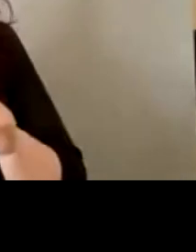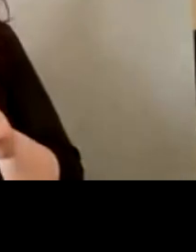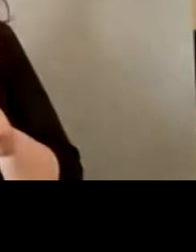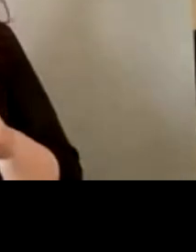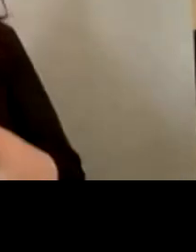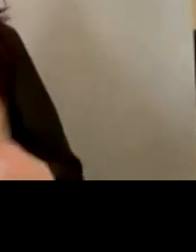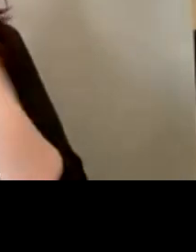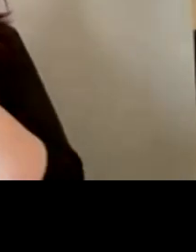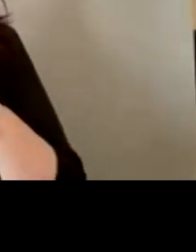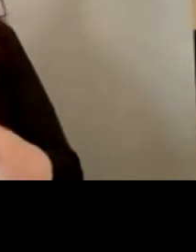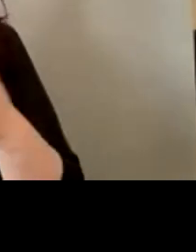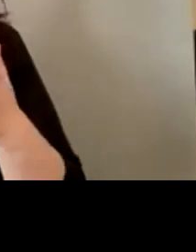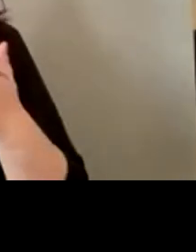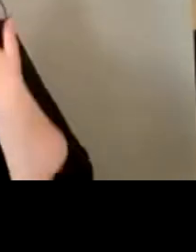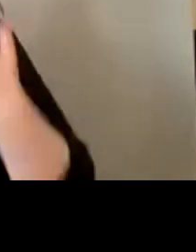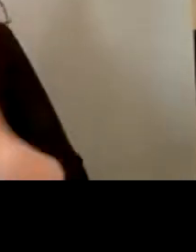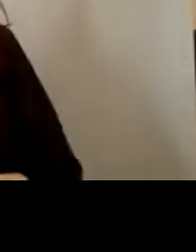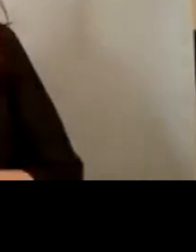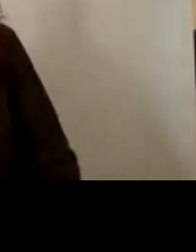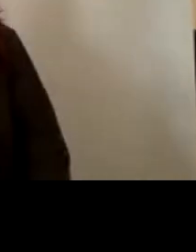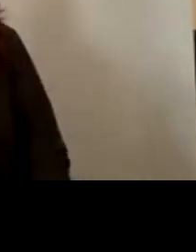soon thank you bye